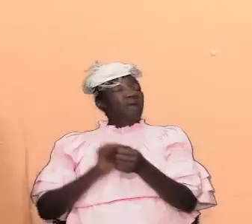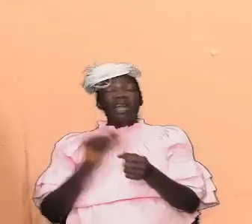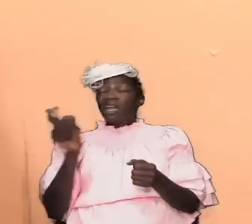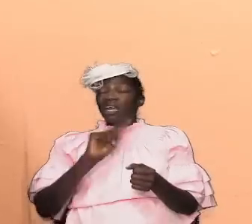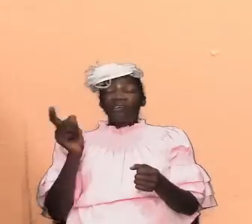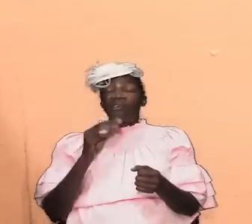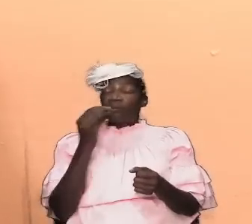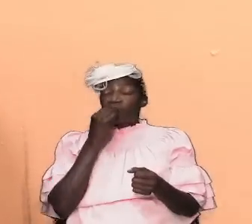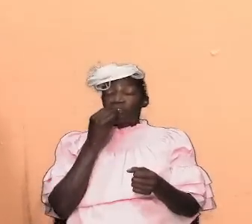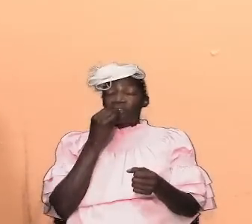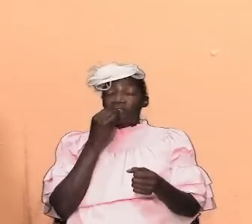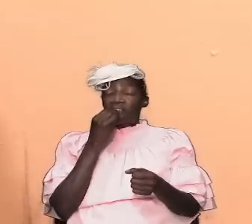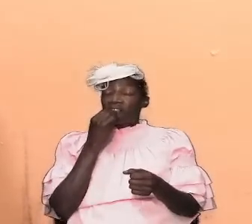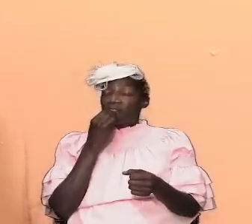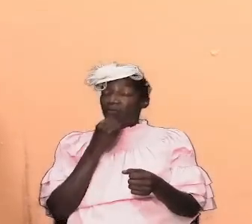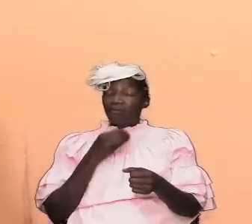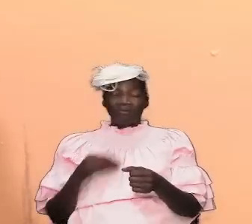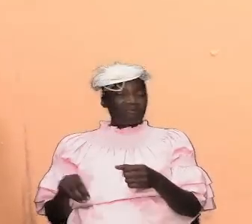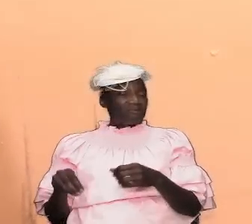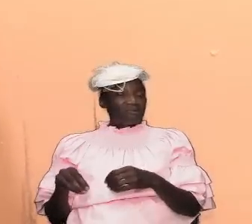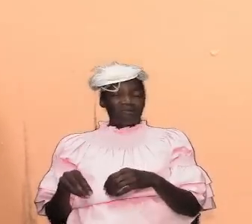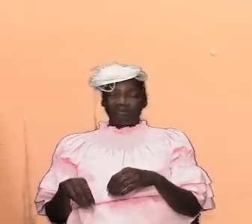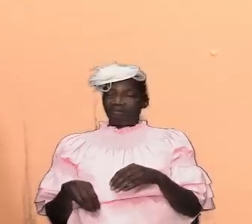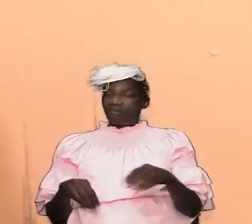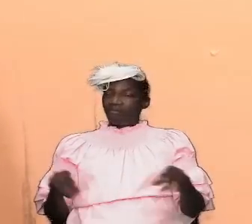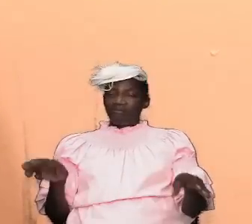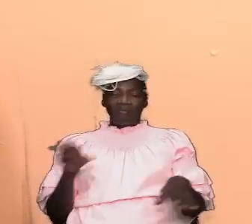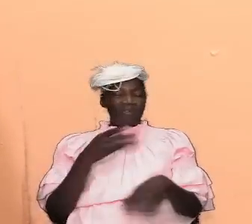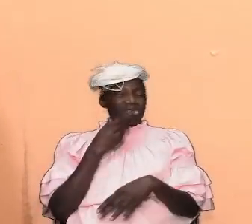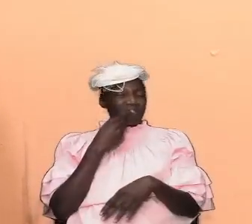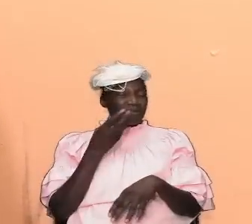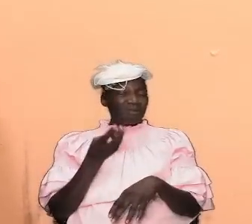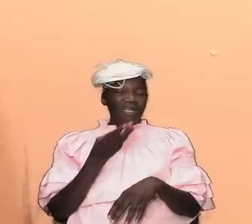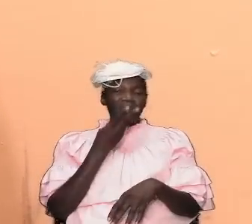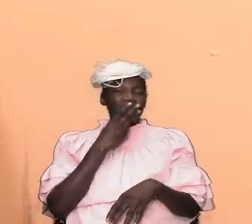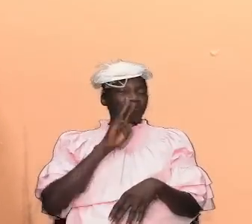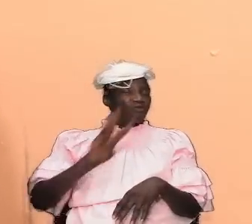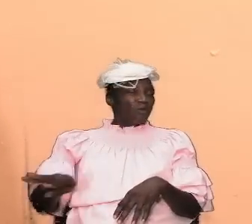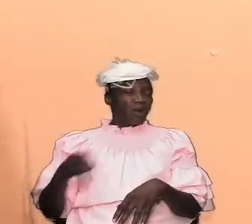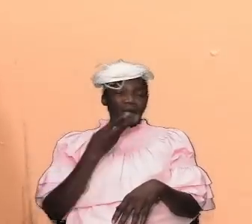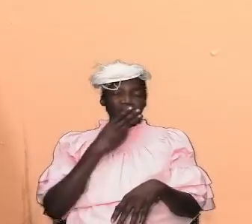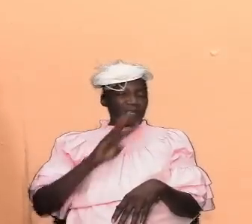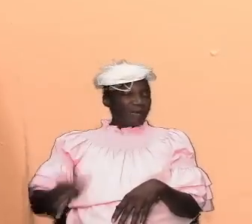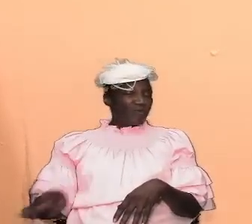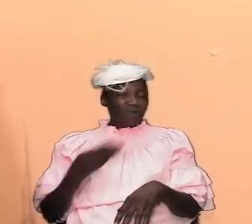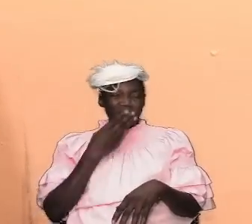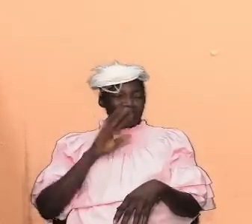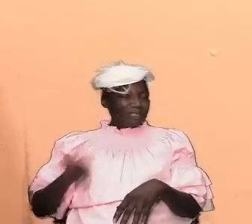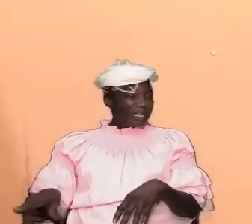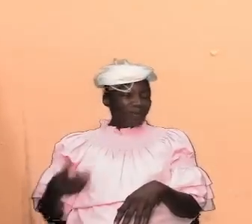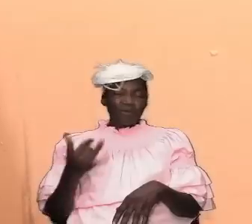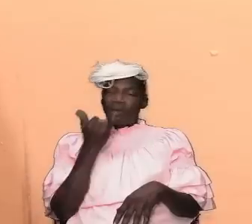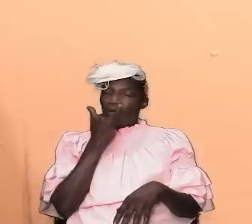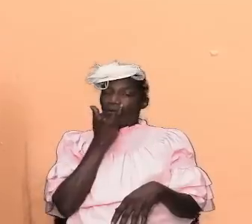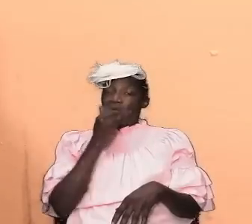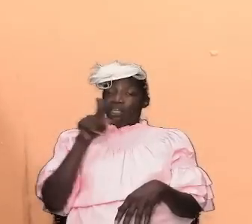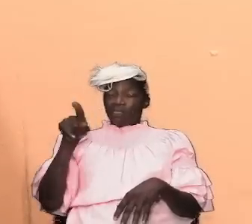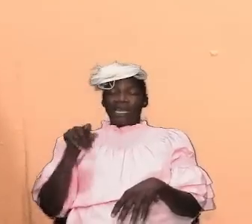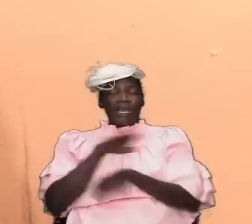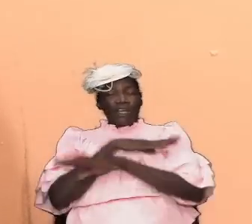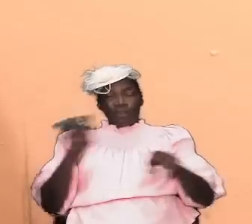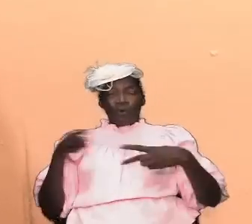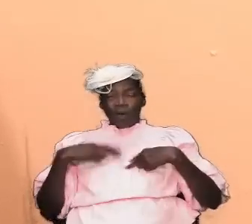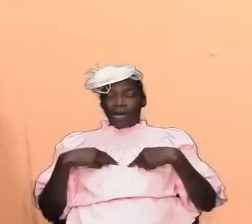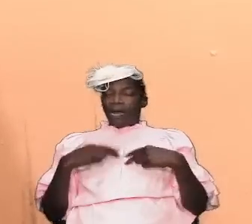they are messed up in their minds and they come back saying that you know we don't have to fast yes we have to and if you're